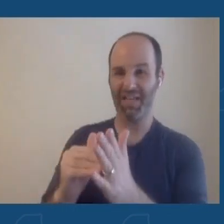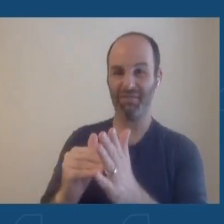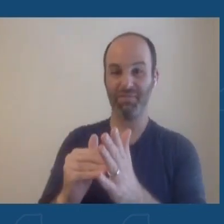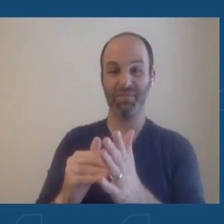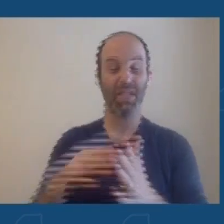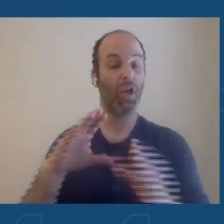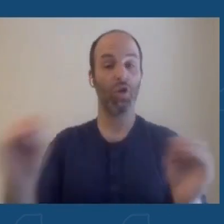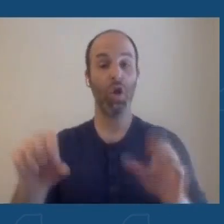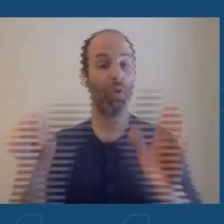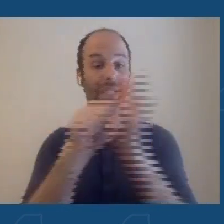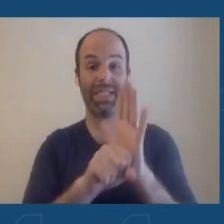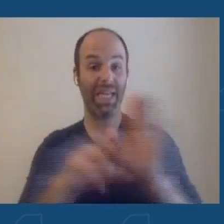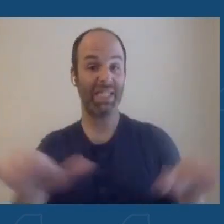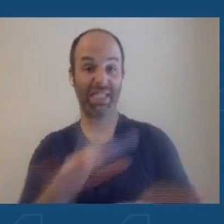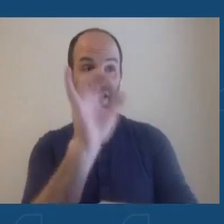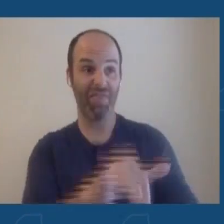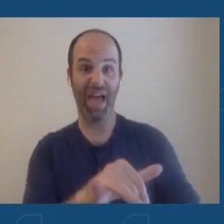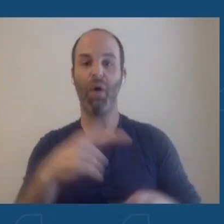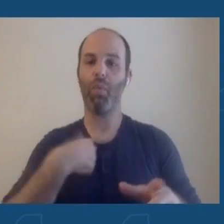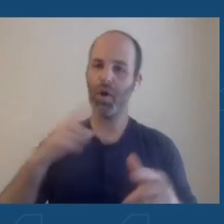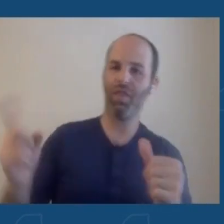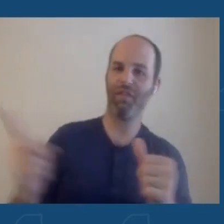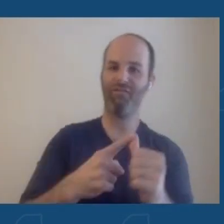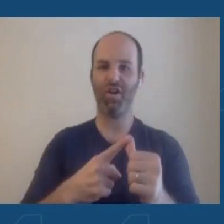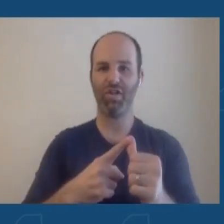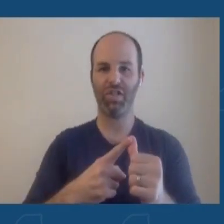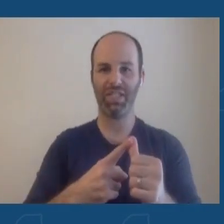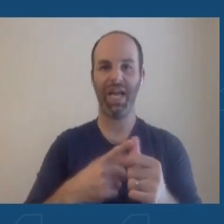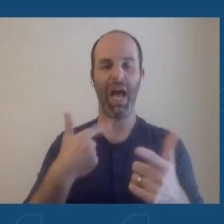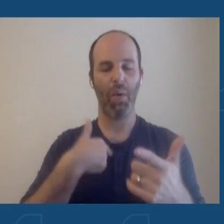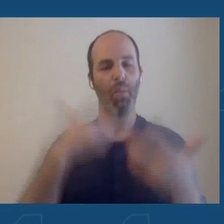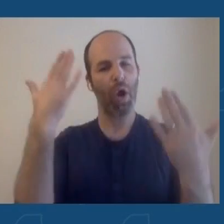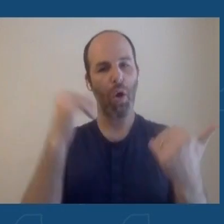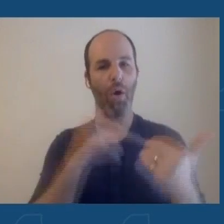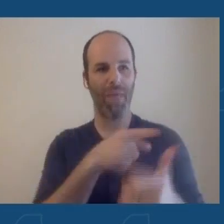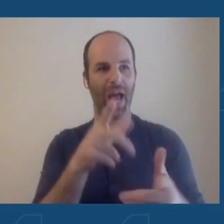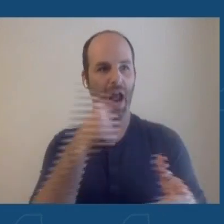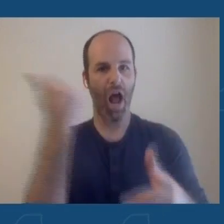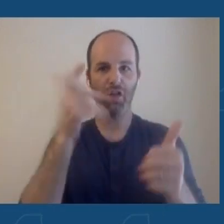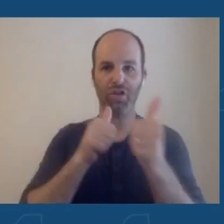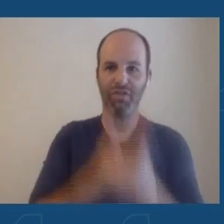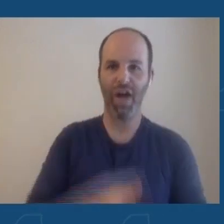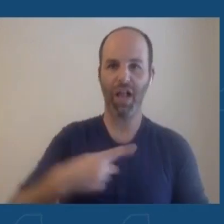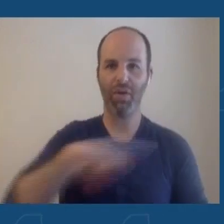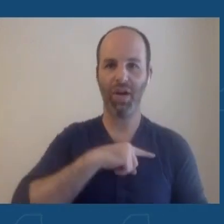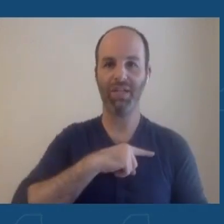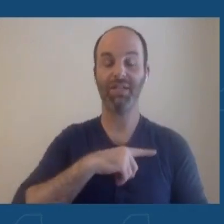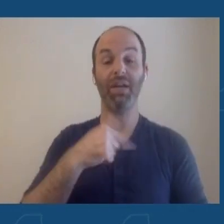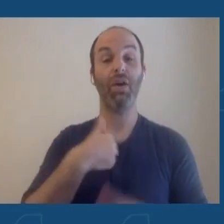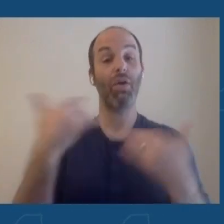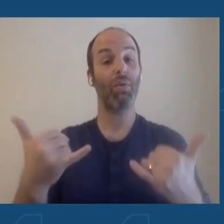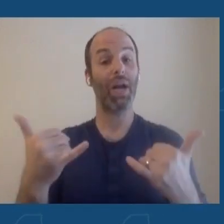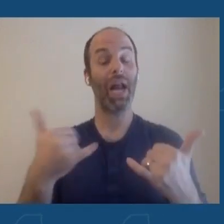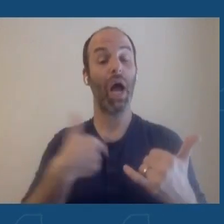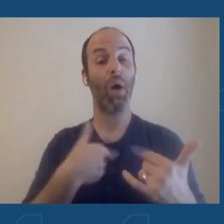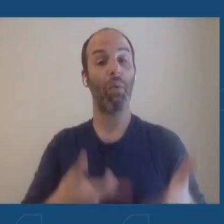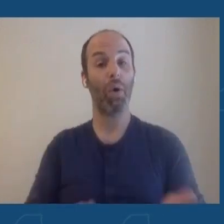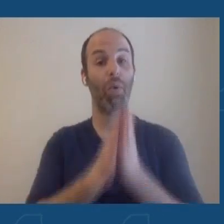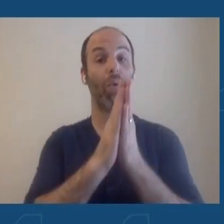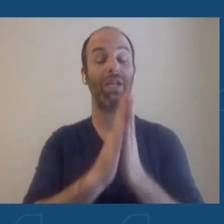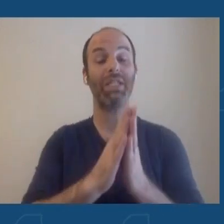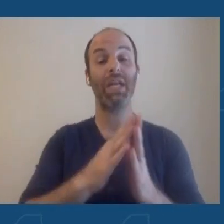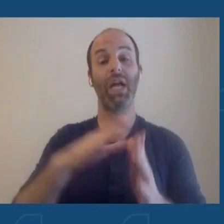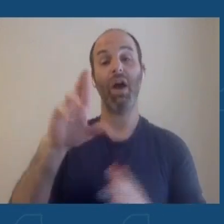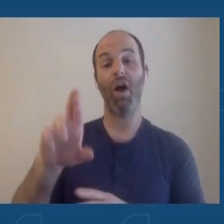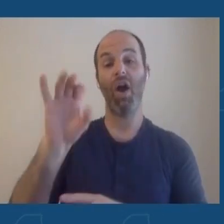this can be a blueprint for others to follow. So today I'm pleased to announce that we are posting a request for proposals, RFPs, to